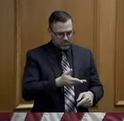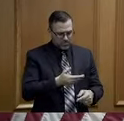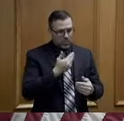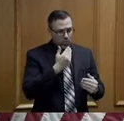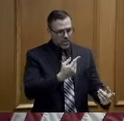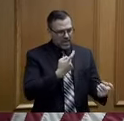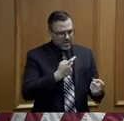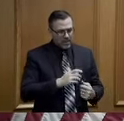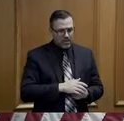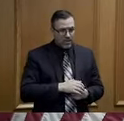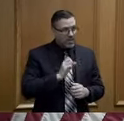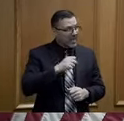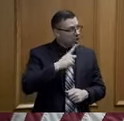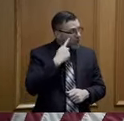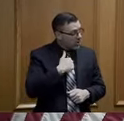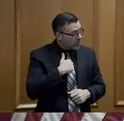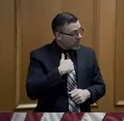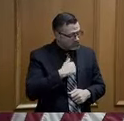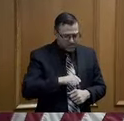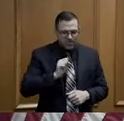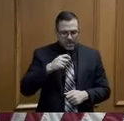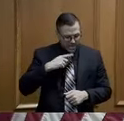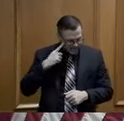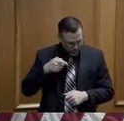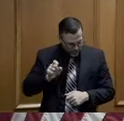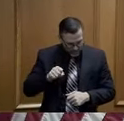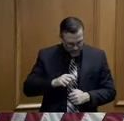Hey, Governor. Can you actually hear me? Yes, sir. I sure can, Jonathan.